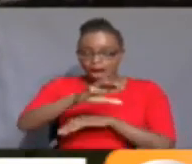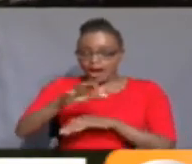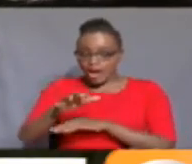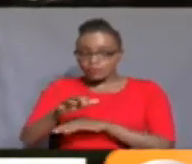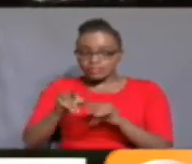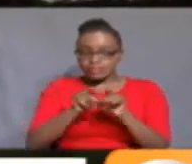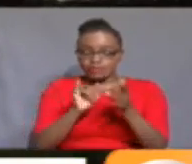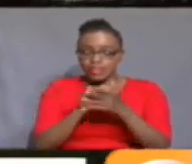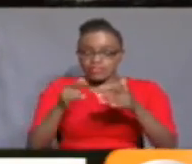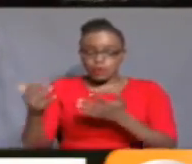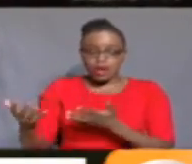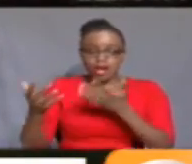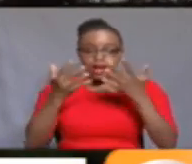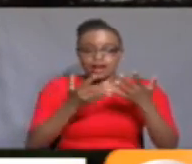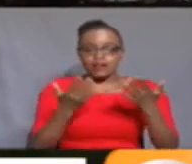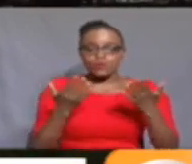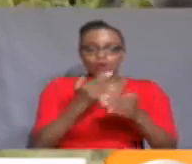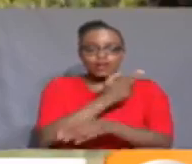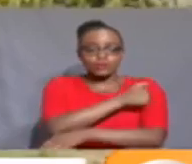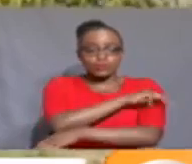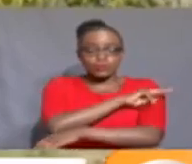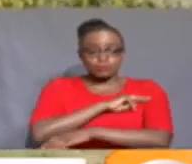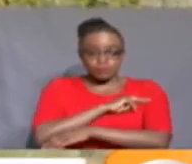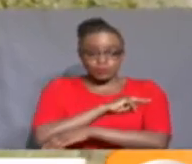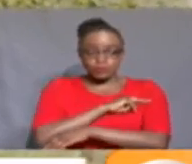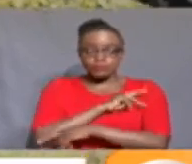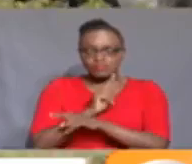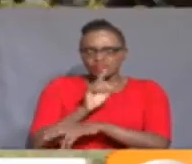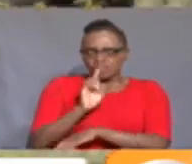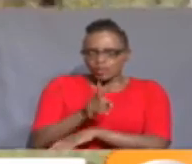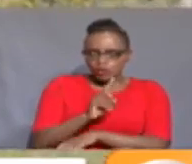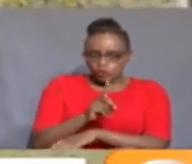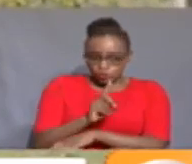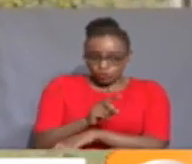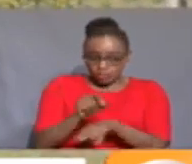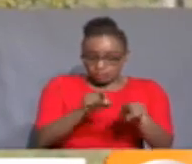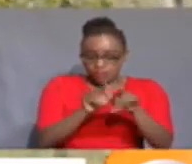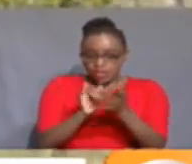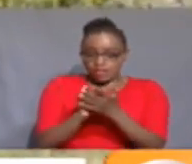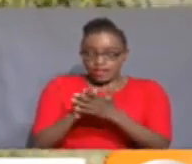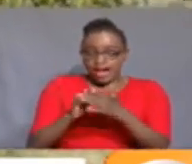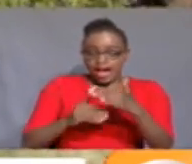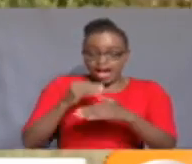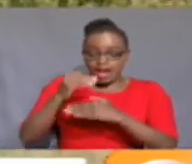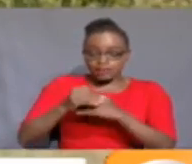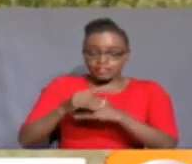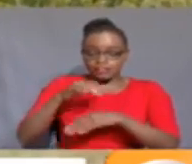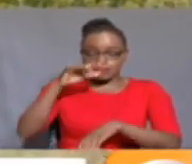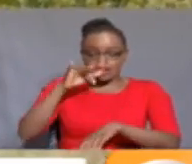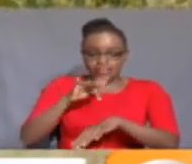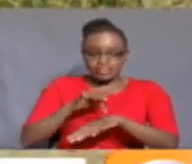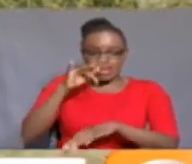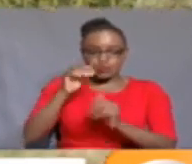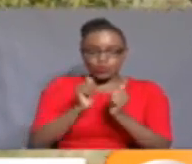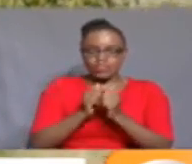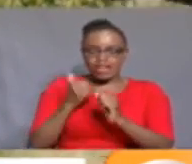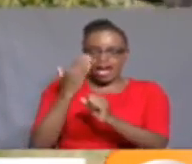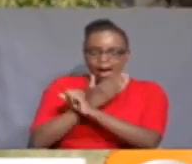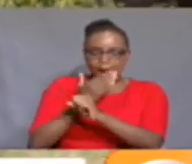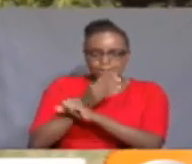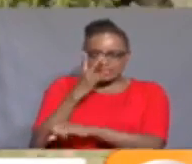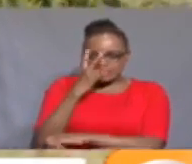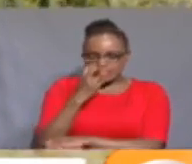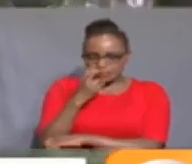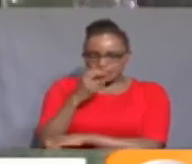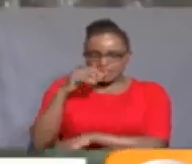were taken to hospital as a precautionary measure after they came into contact with meat suspected to have